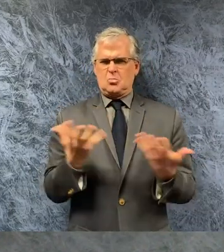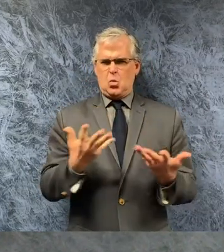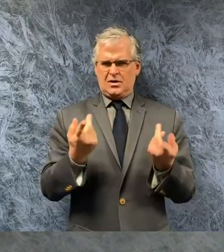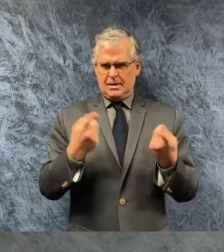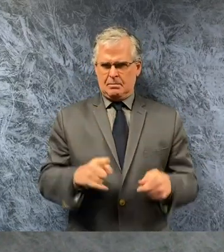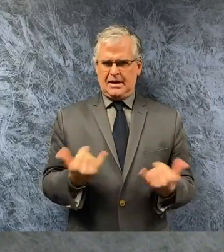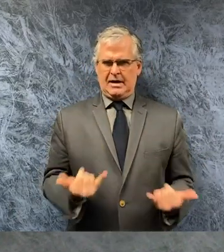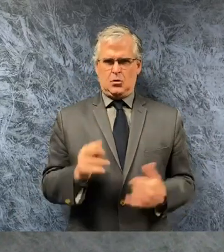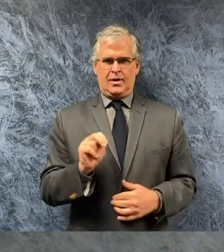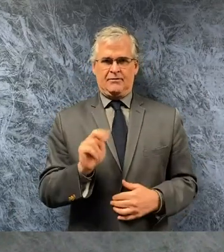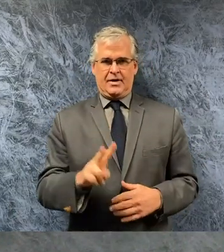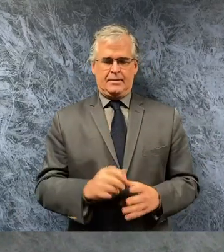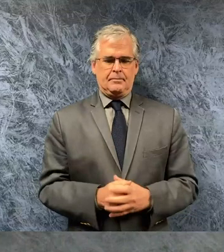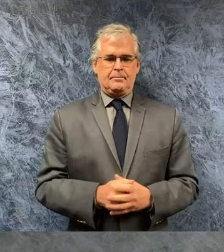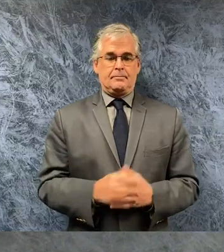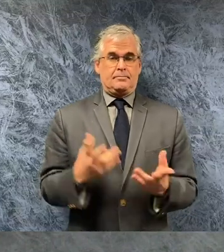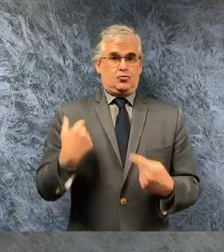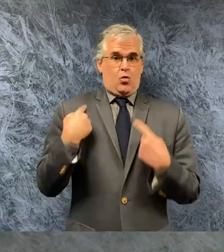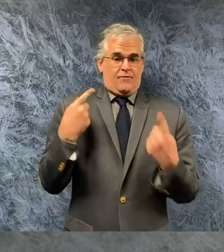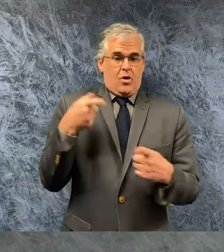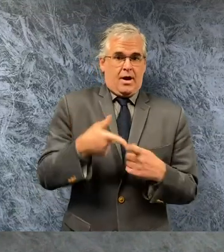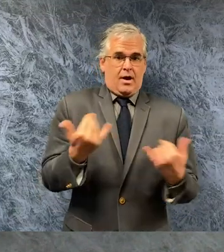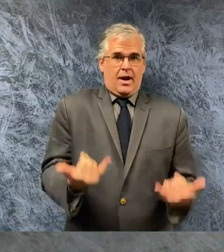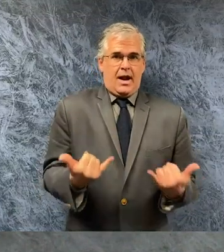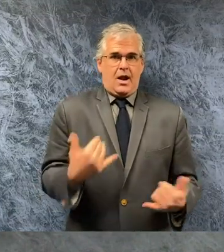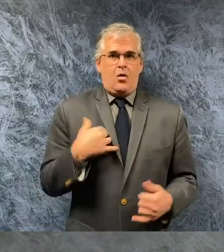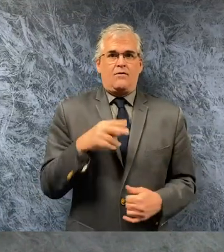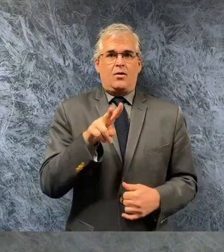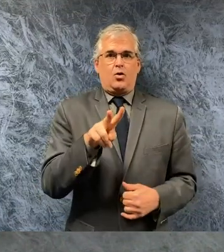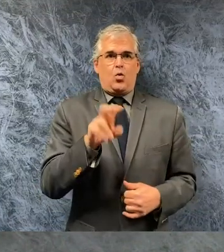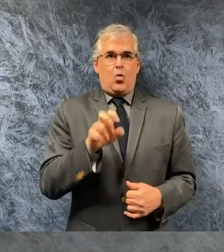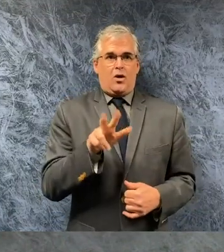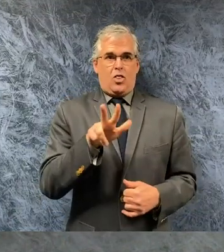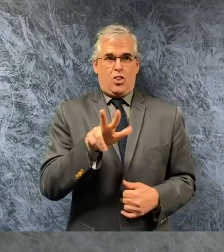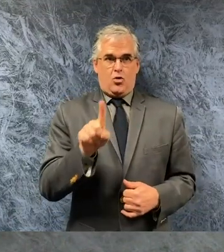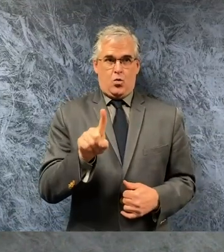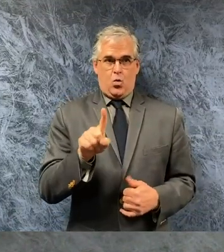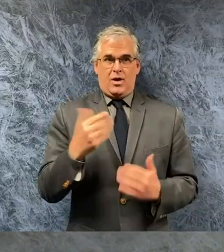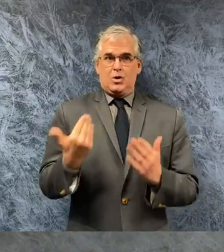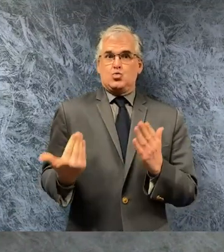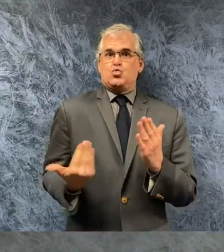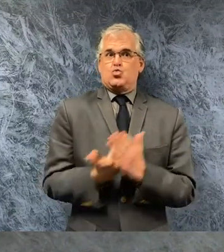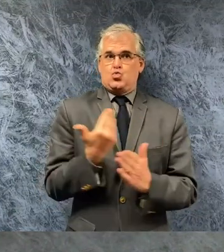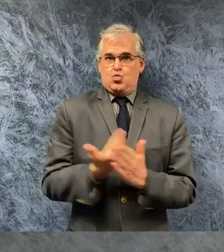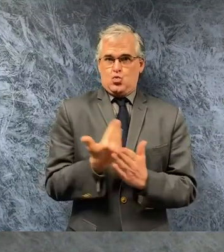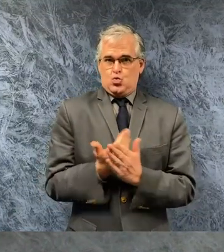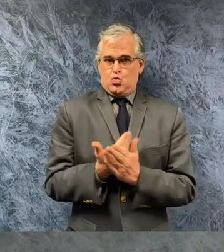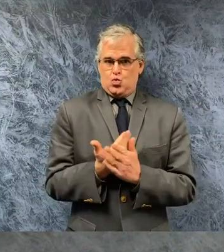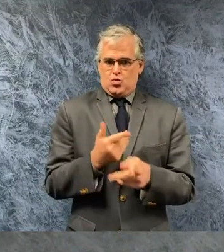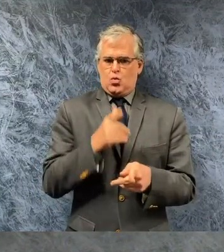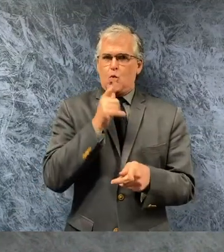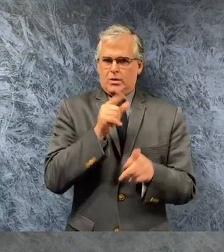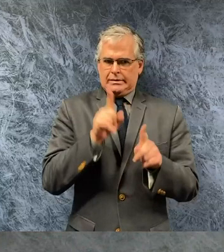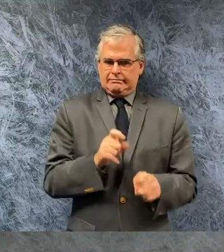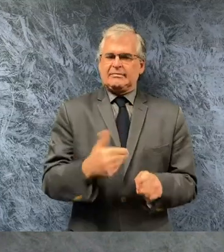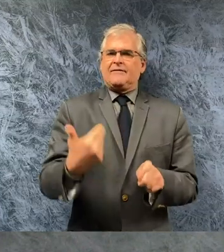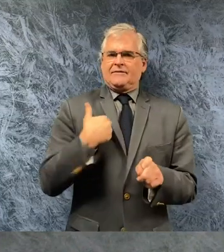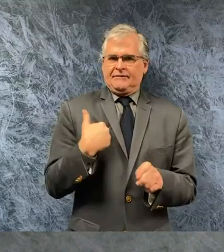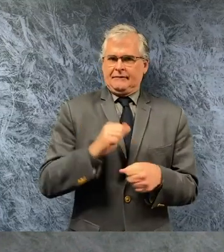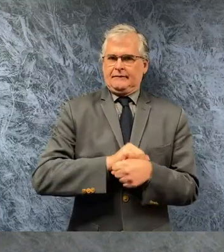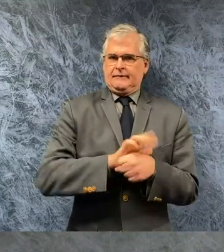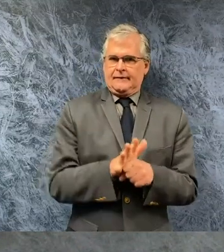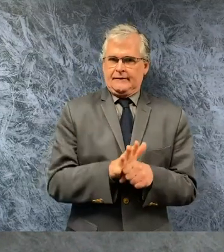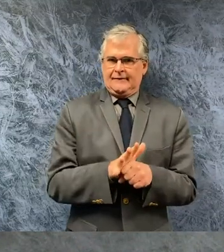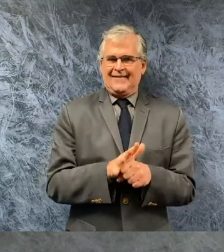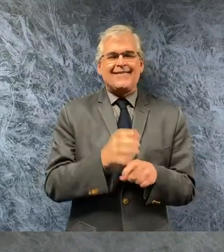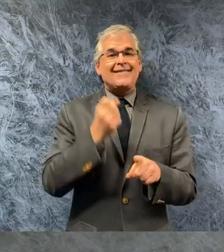as of today we have 231 new positive cases as you can see our total cases have steadily